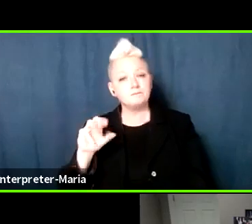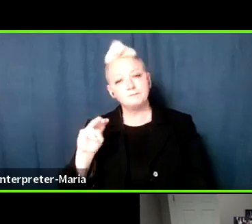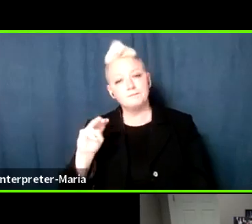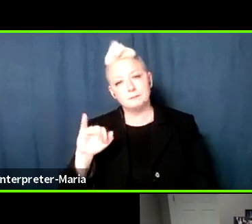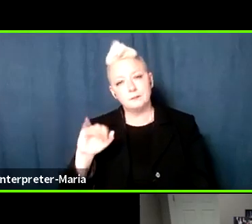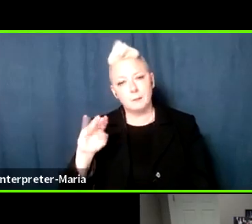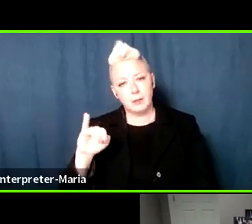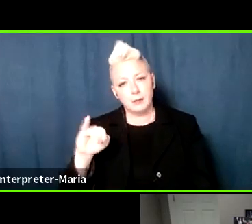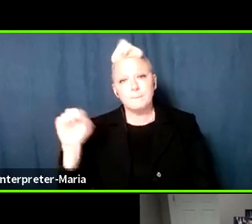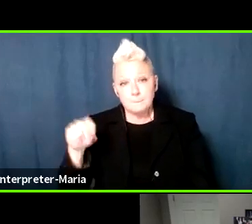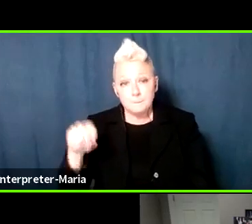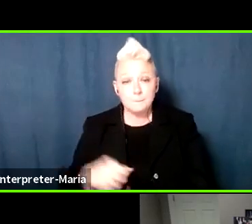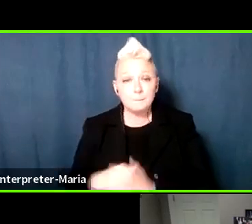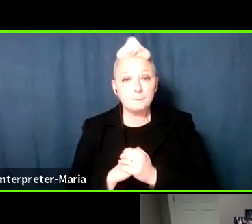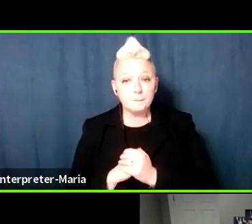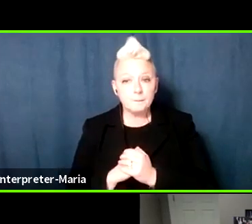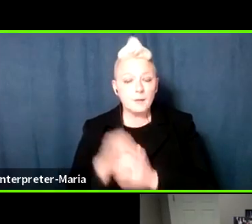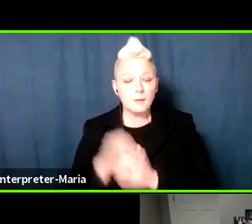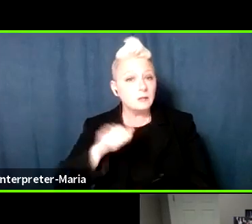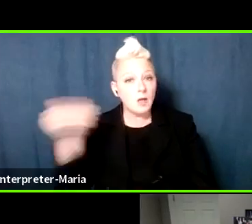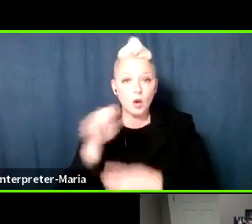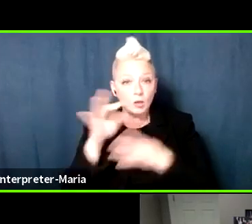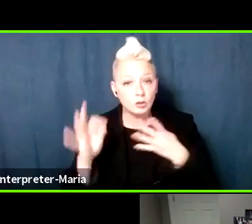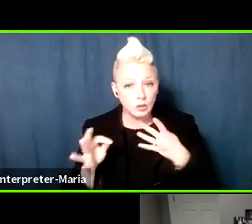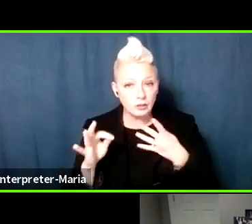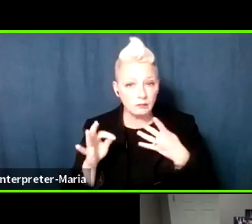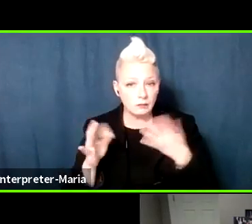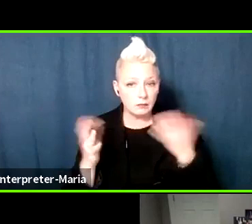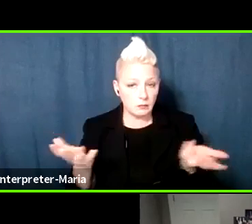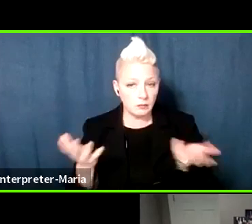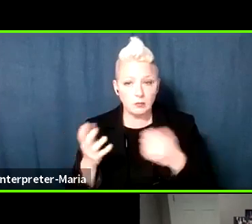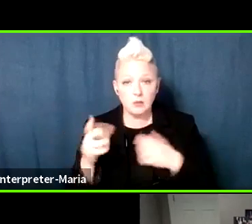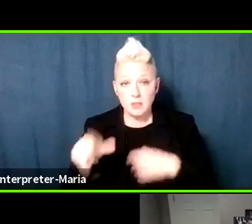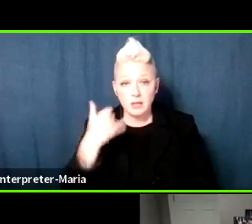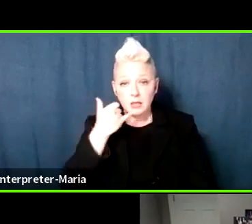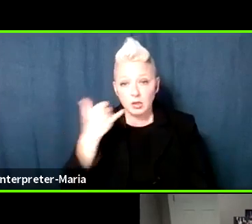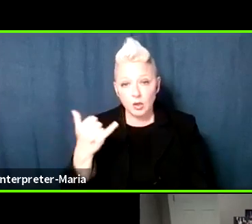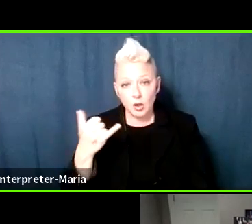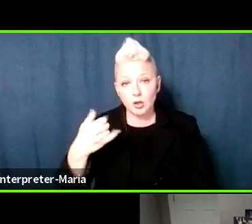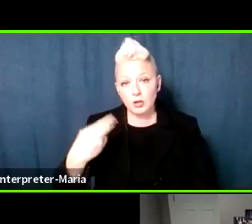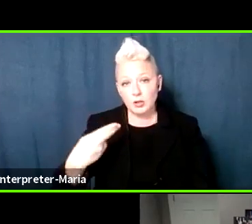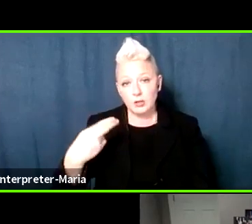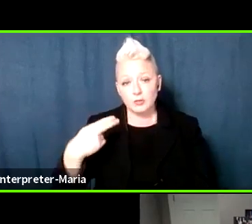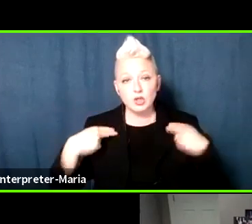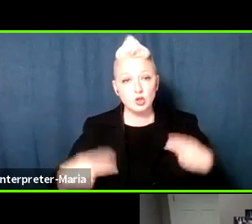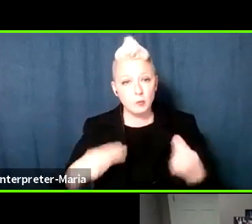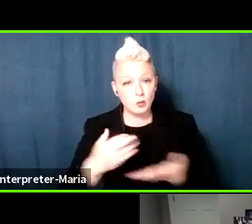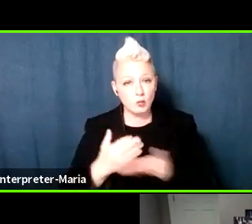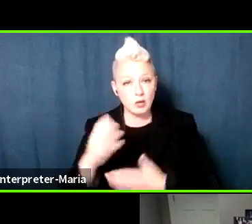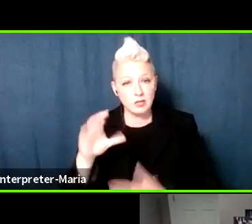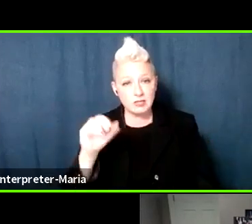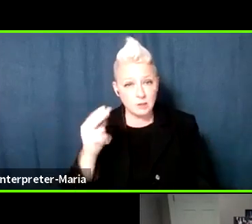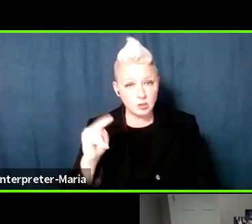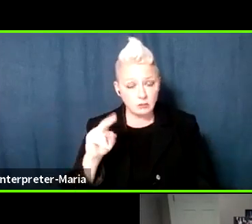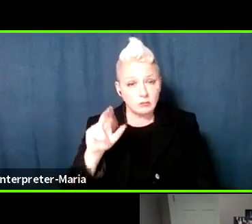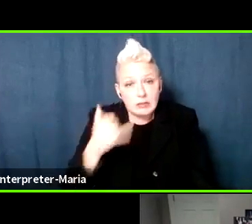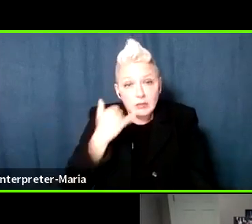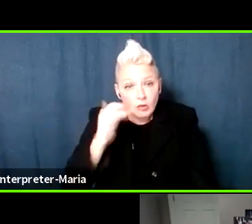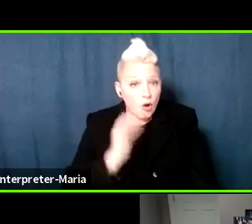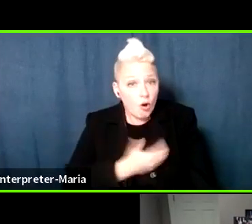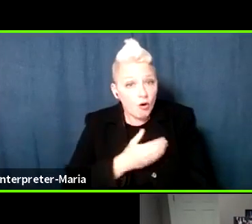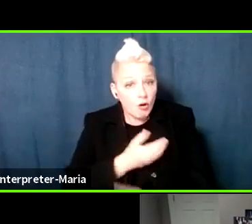look, I mean, that, another alternative though, if they're, they can call it the Human Rights Commission. They, they can also call our office and,